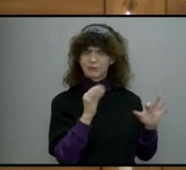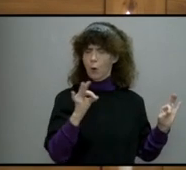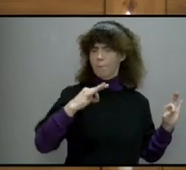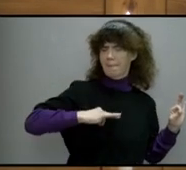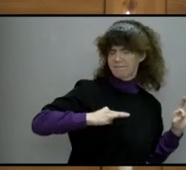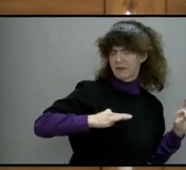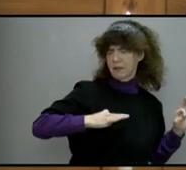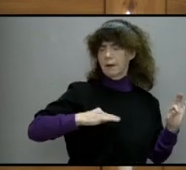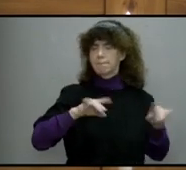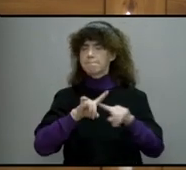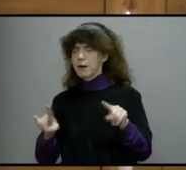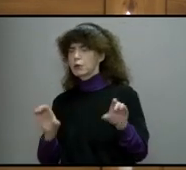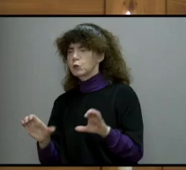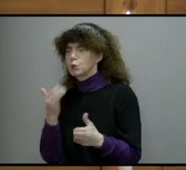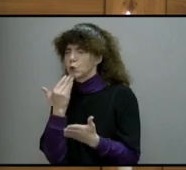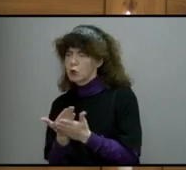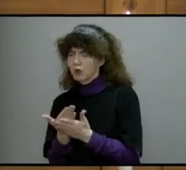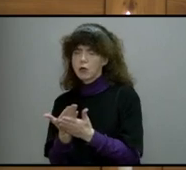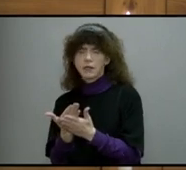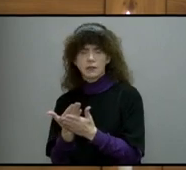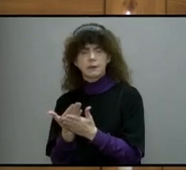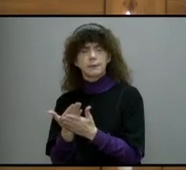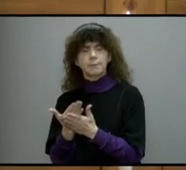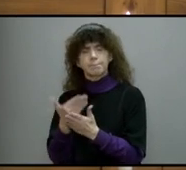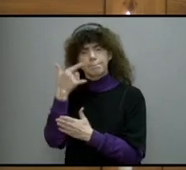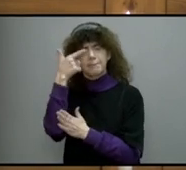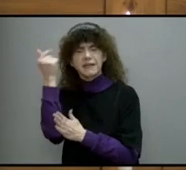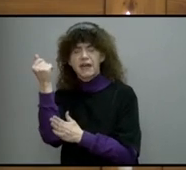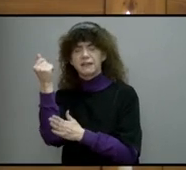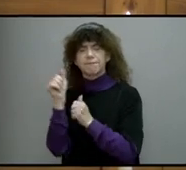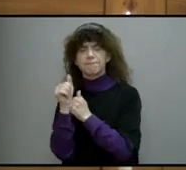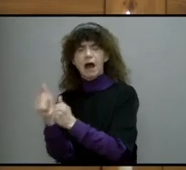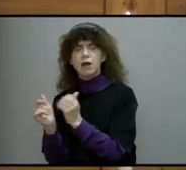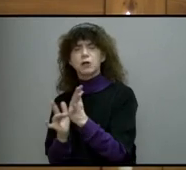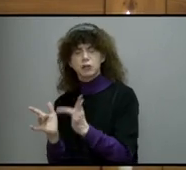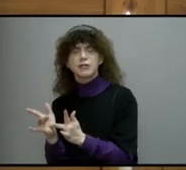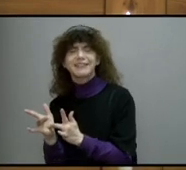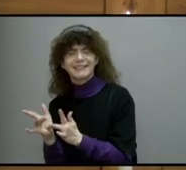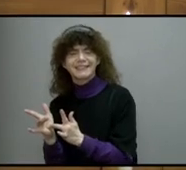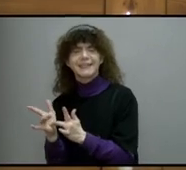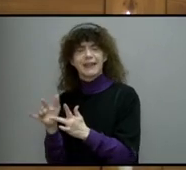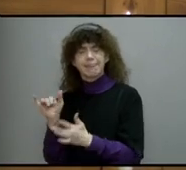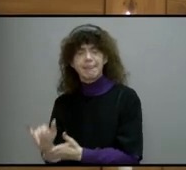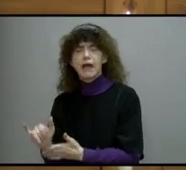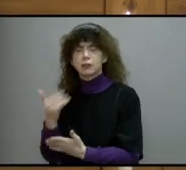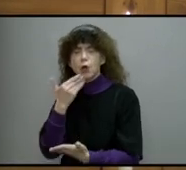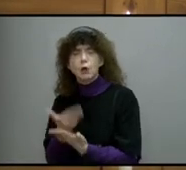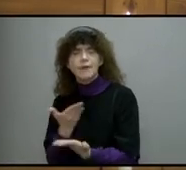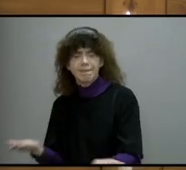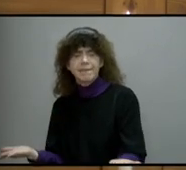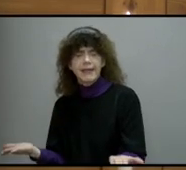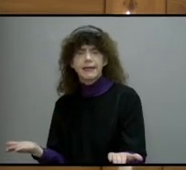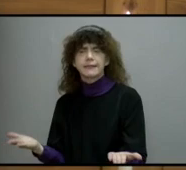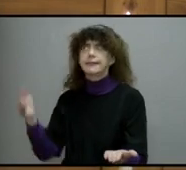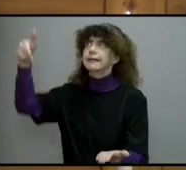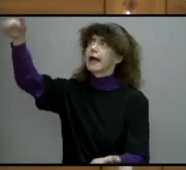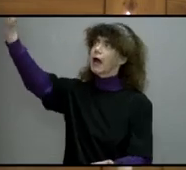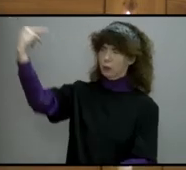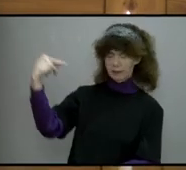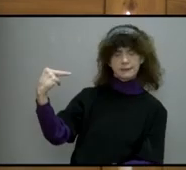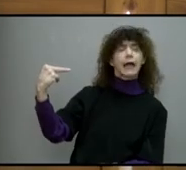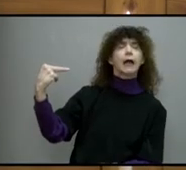you do good and suffer for it, you endure? This is a gracious thing in the sight of God.